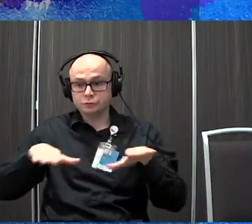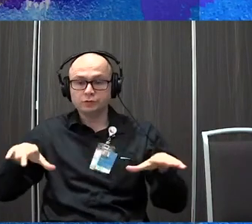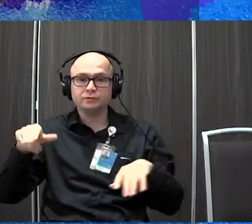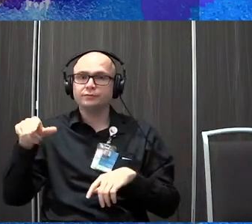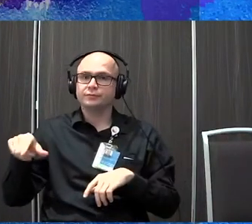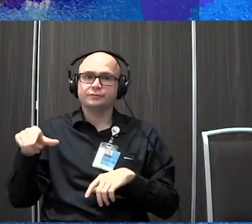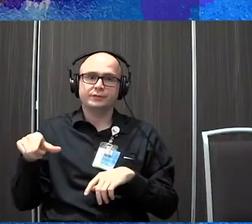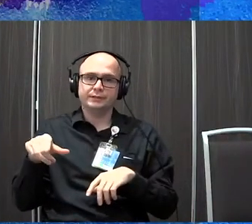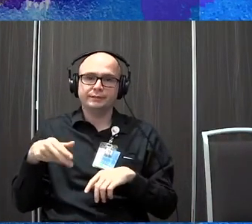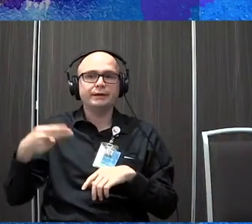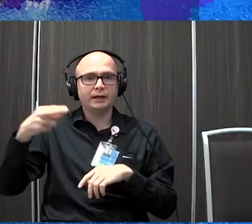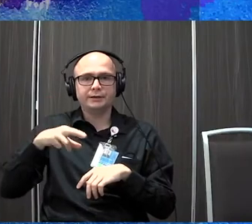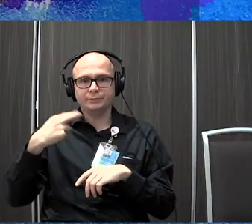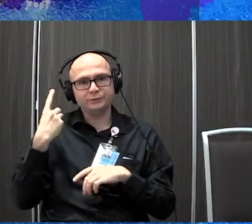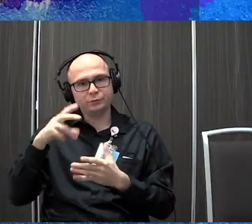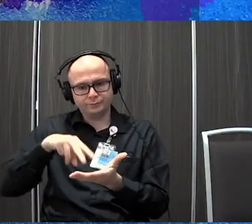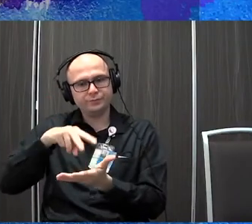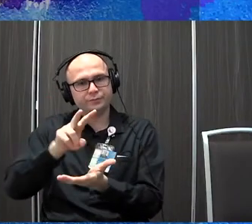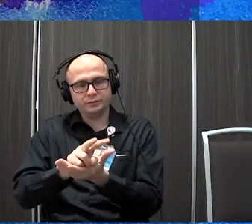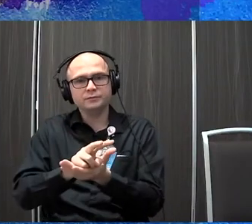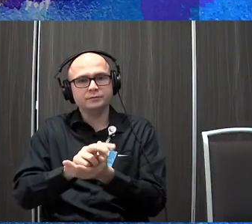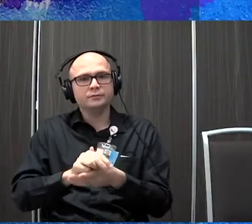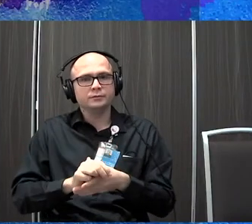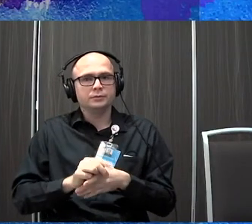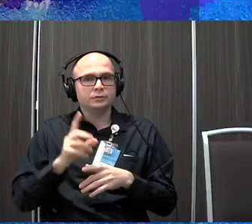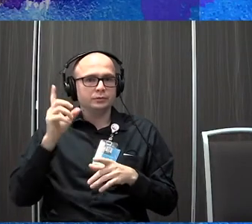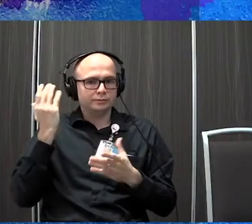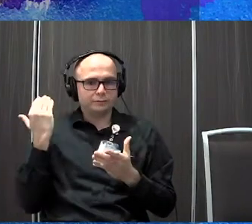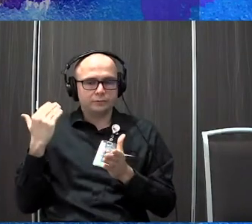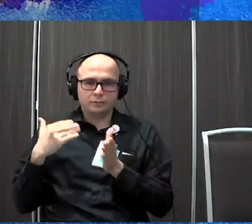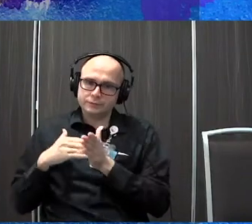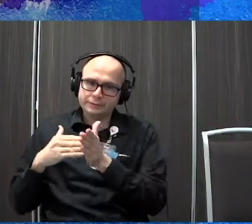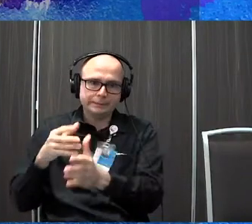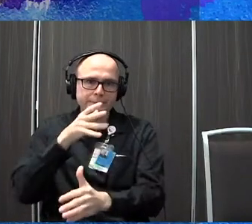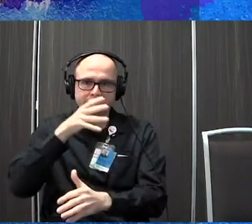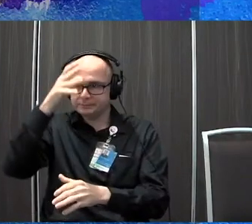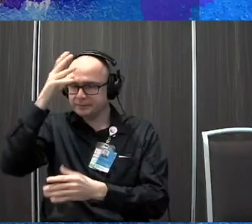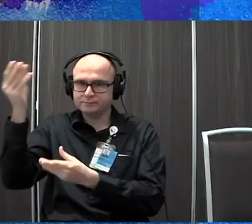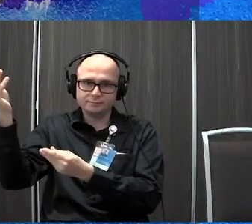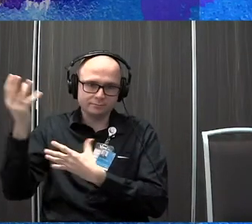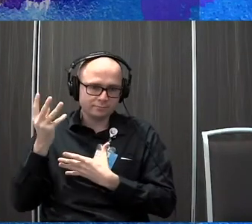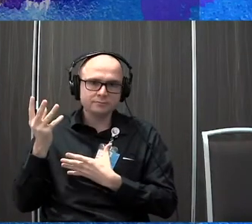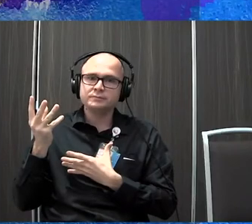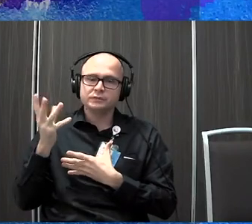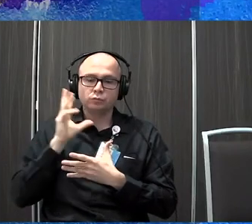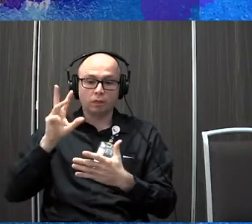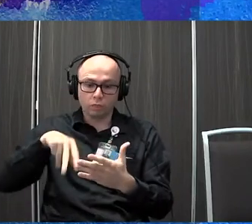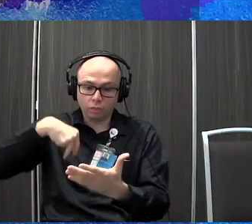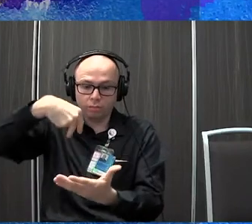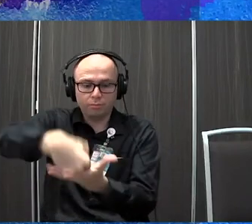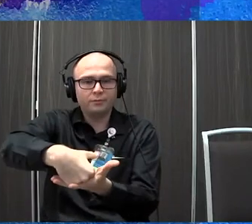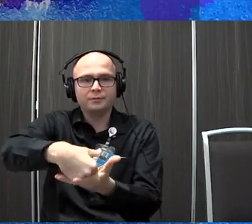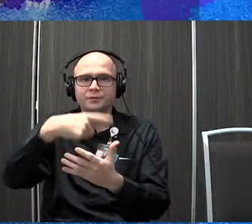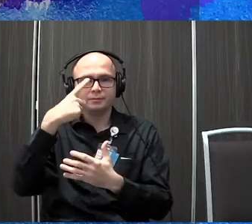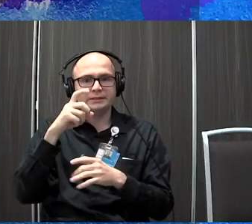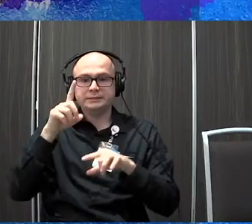definitely at, at higher risk for falling. Um, we hear time and time again from parents that their children will, you know, face plant, um, because they